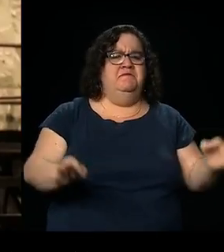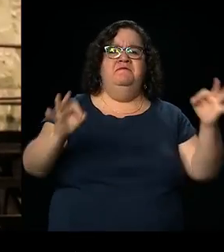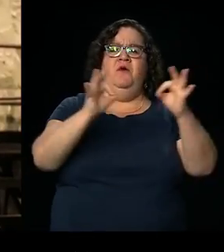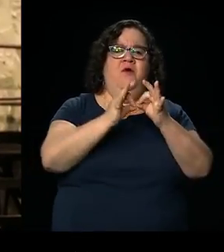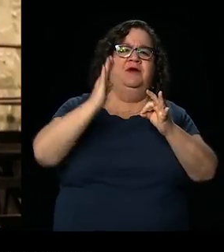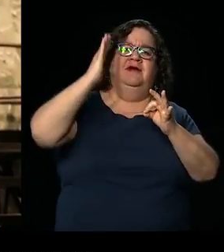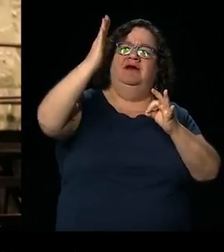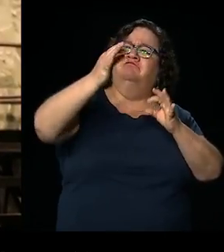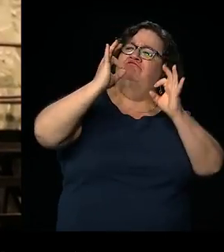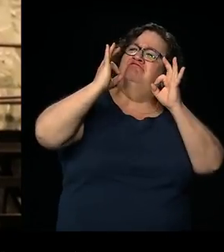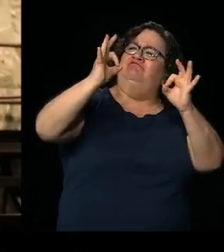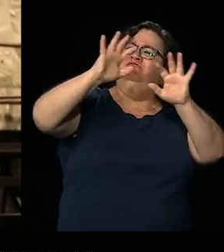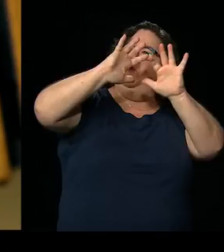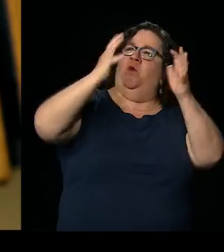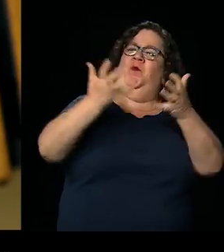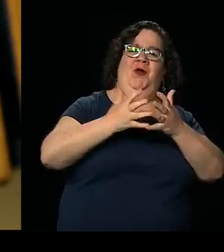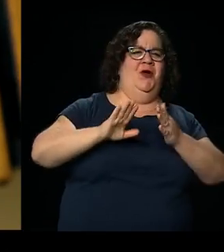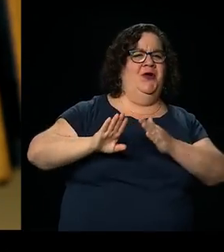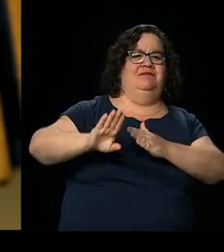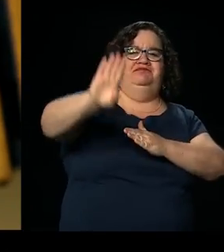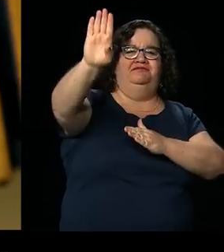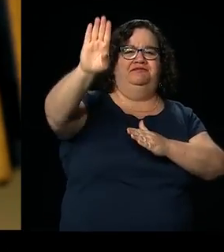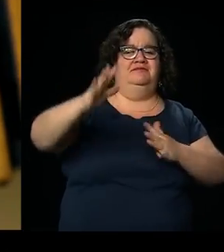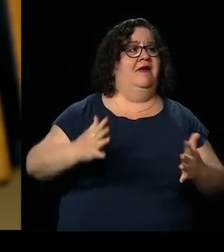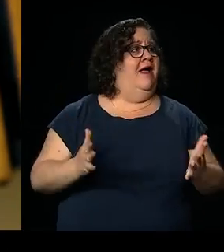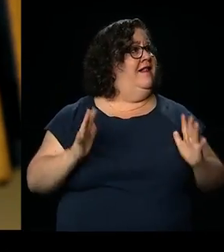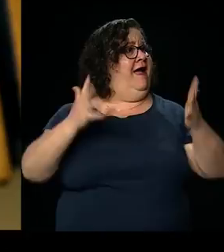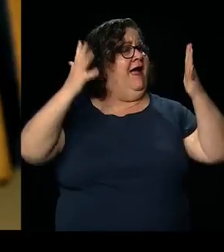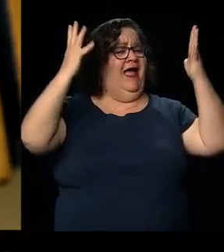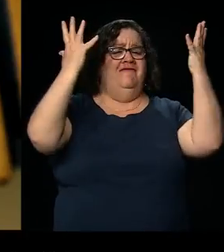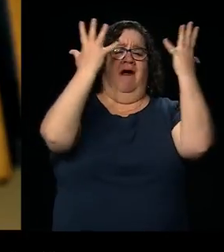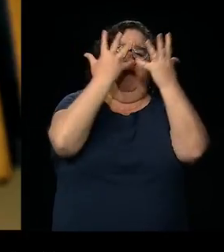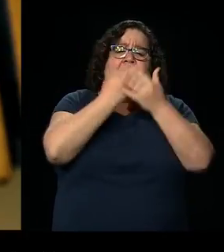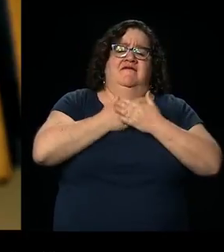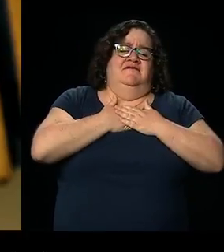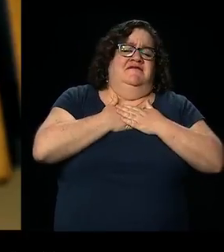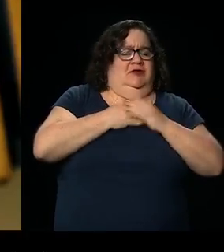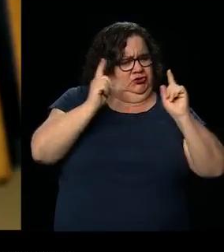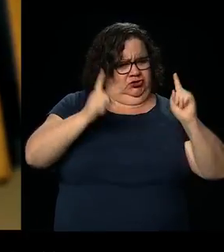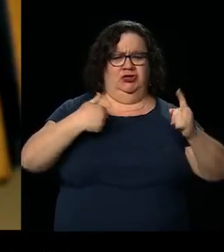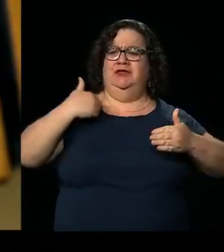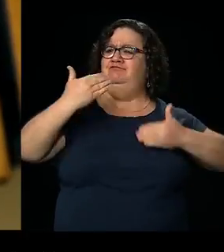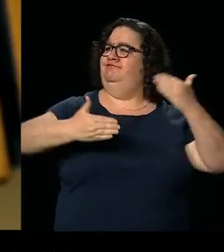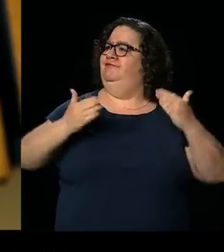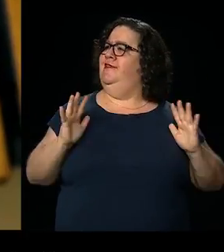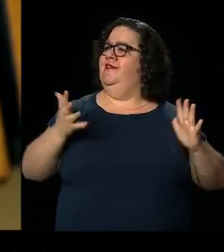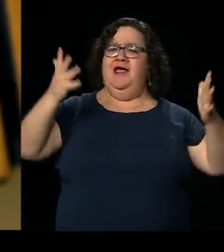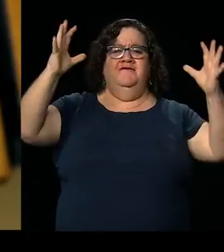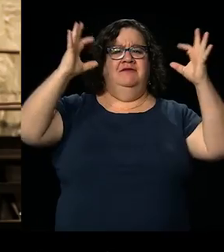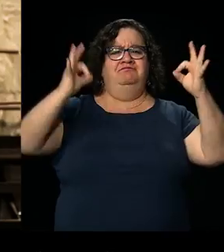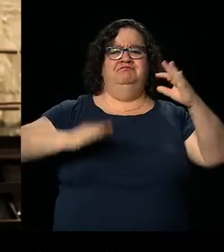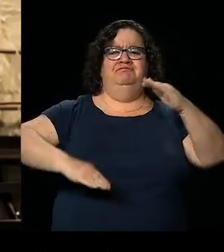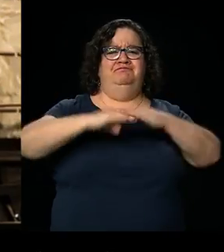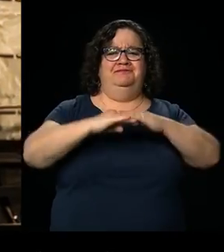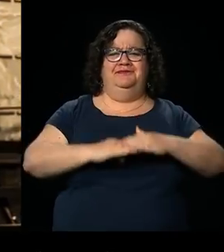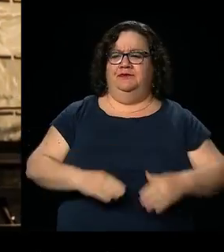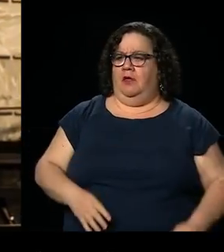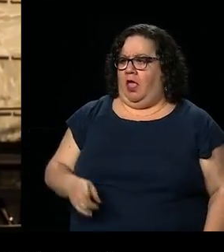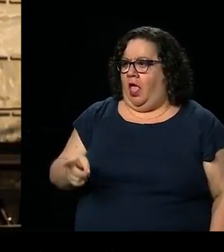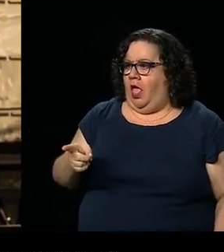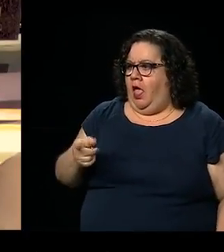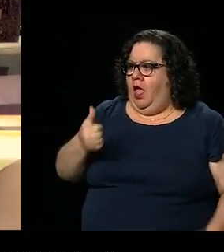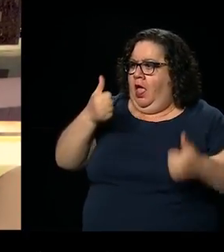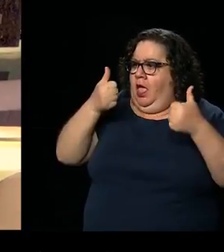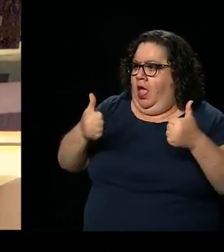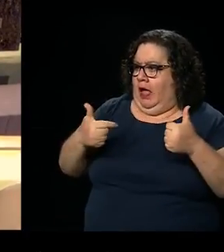to have a better world. Life is extremely beautiful, and we should live it to its full potential. That is great.